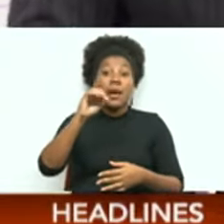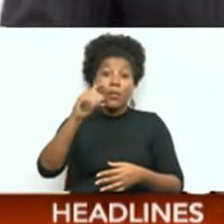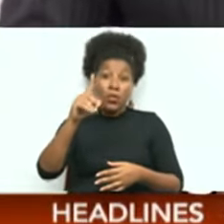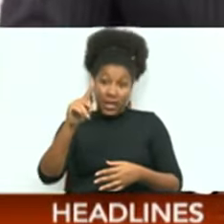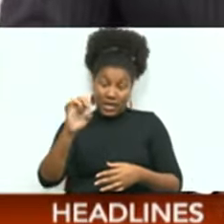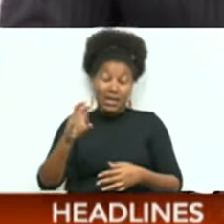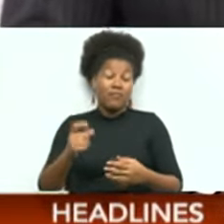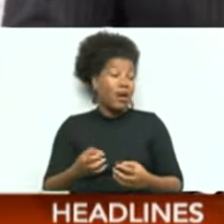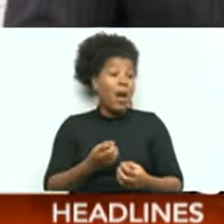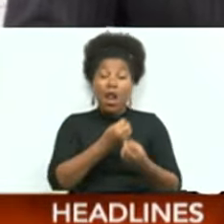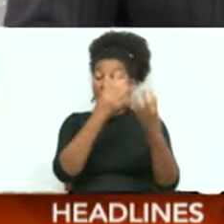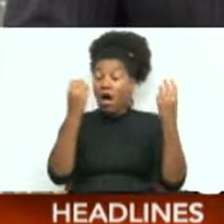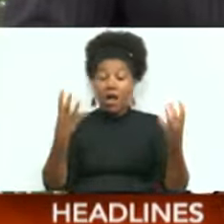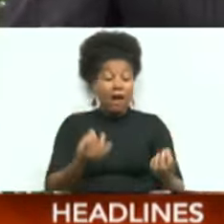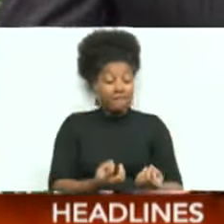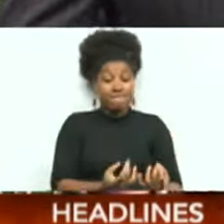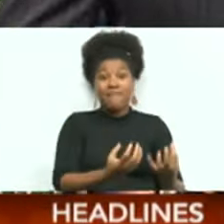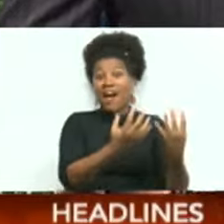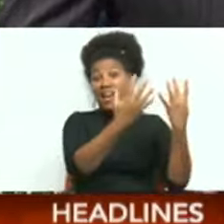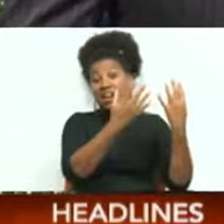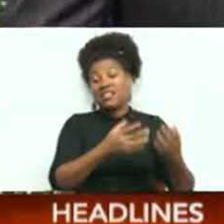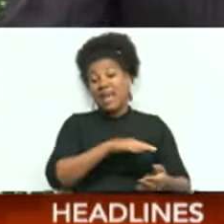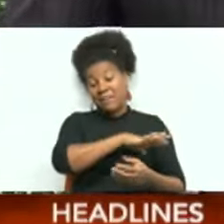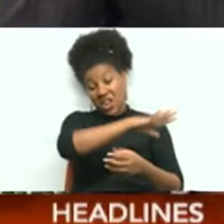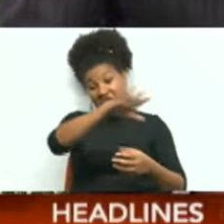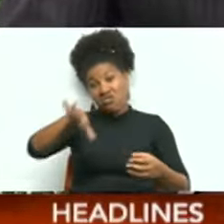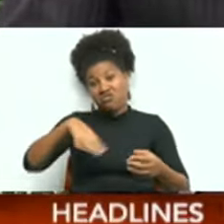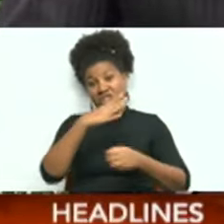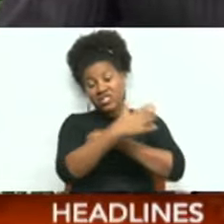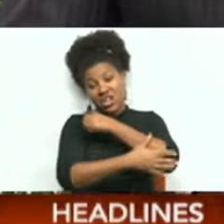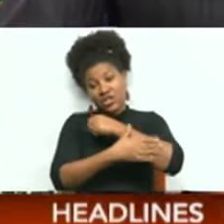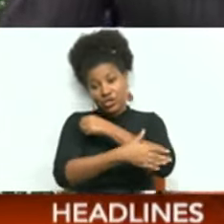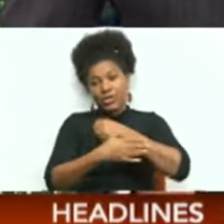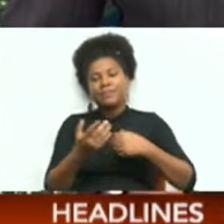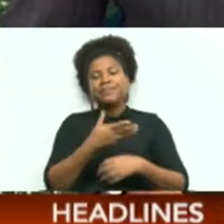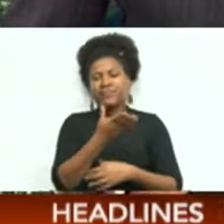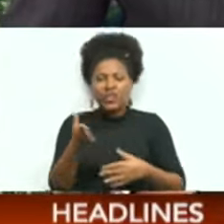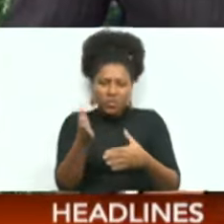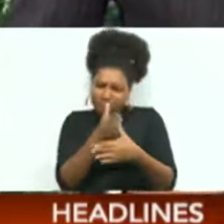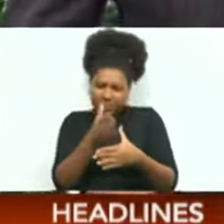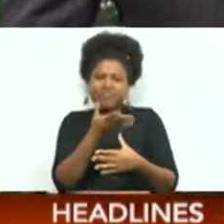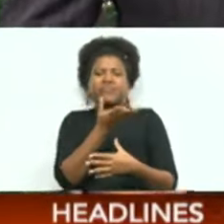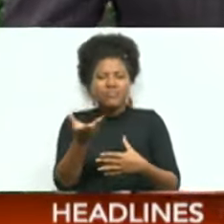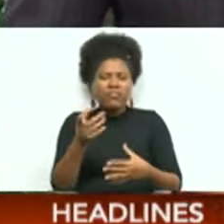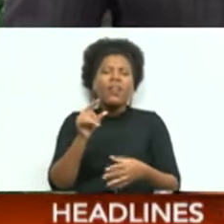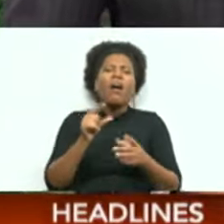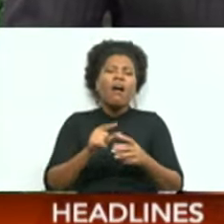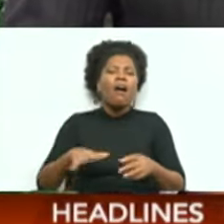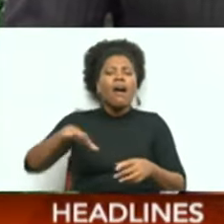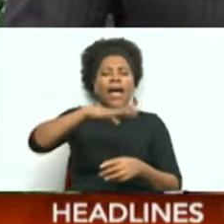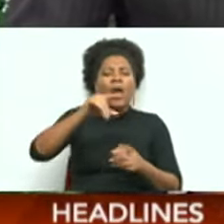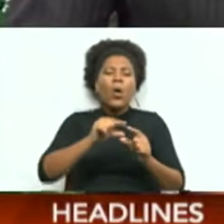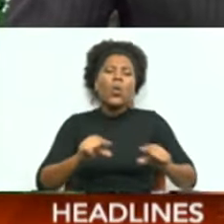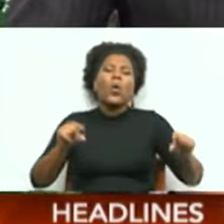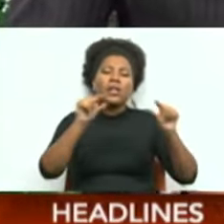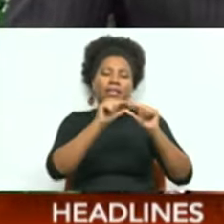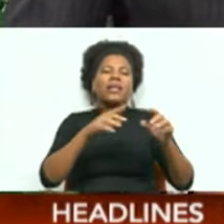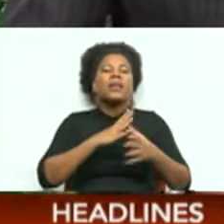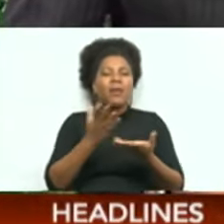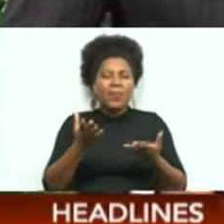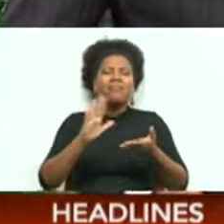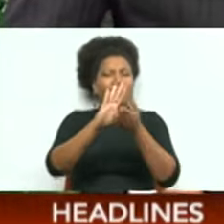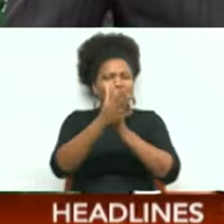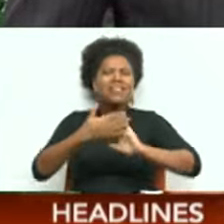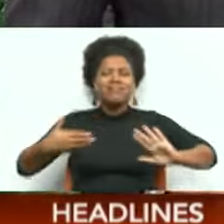bushfires prevailing across the country. For tomorrow, good to moderate air quality forecast. And for tonight, things remain mostly settled, partly cloudy